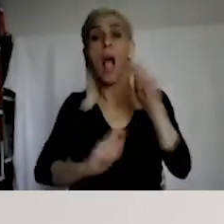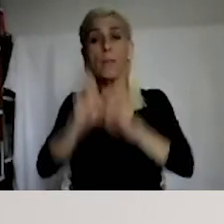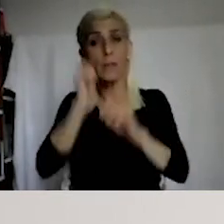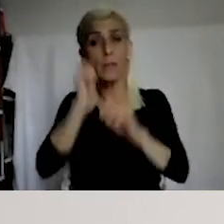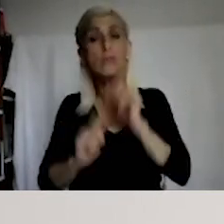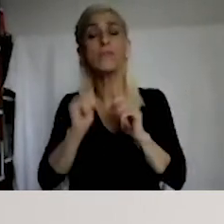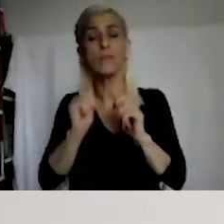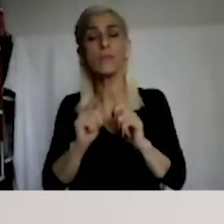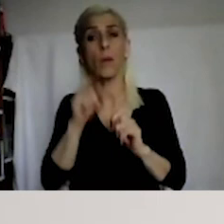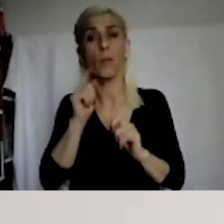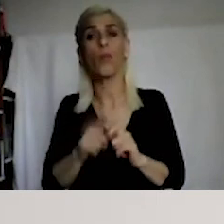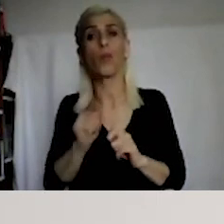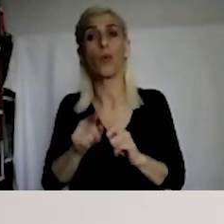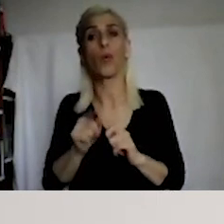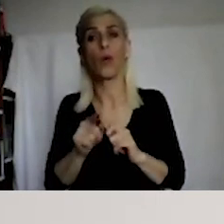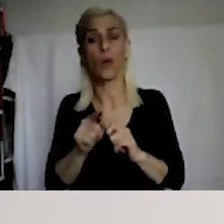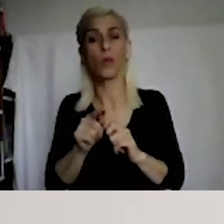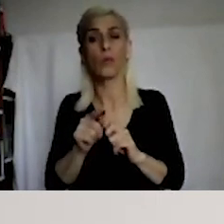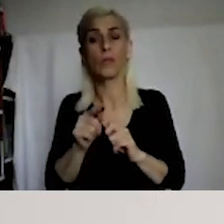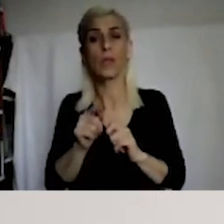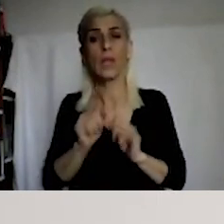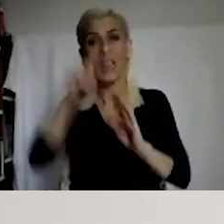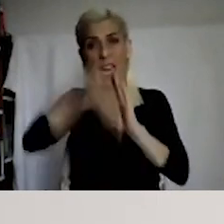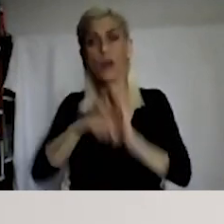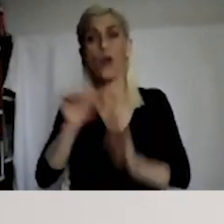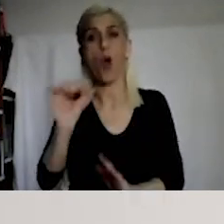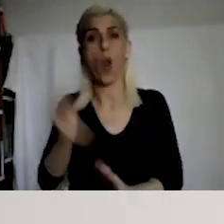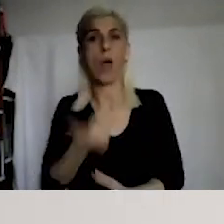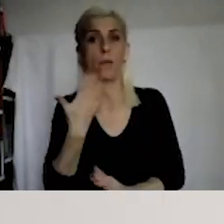proportionality test.